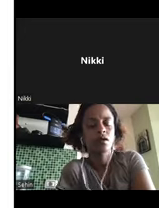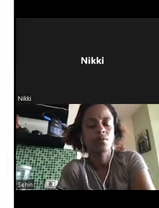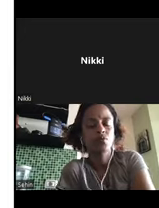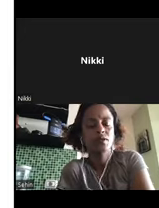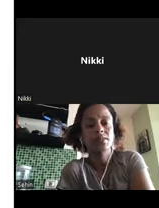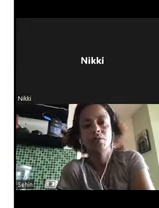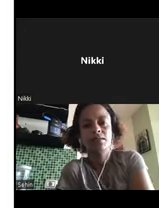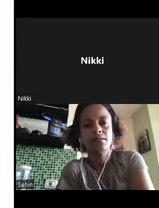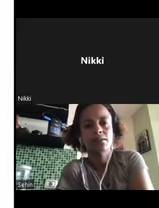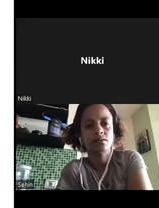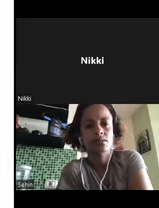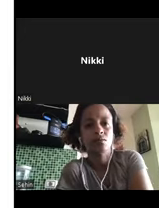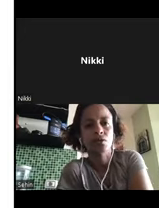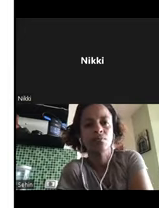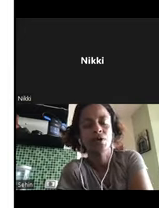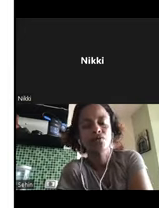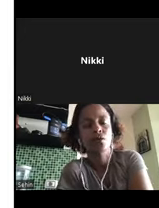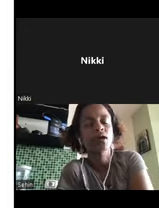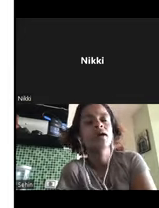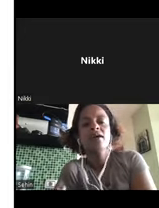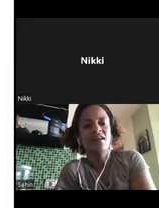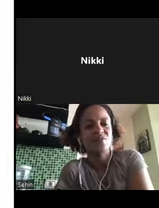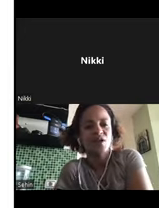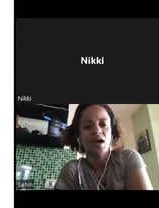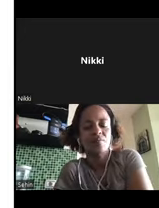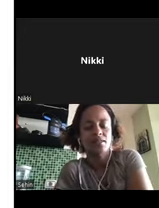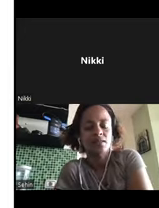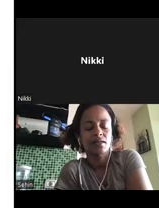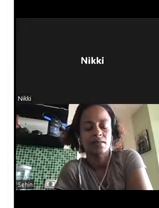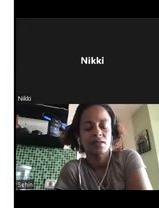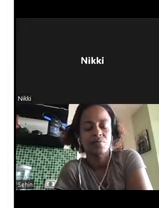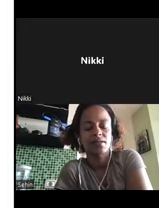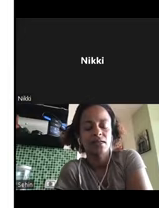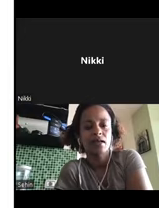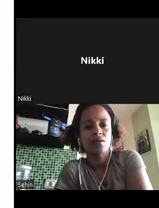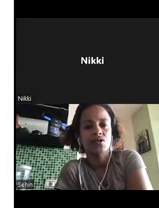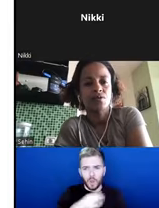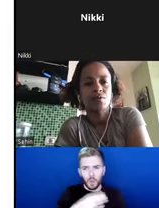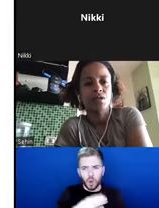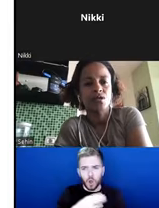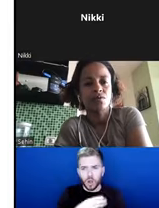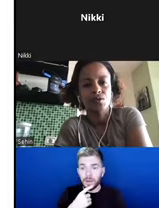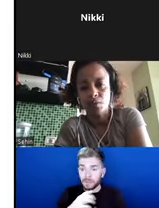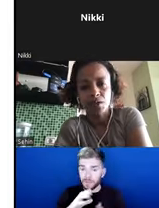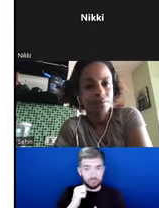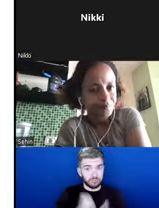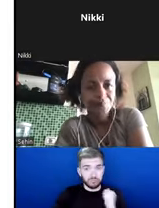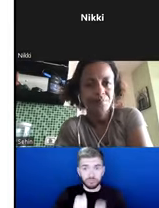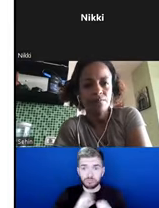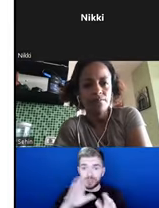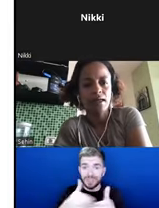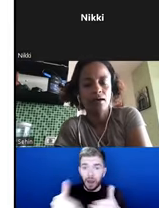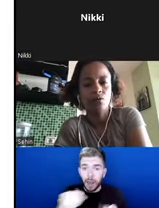with disabilities is an important part of our work. And I'm very happy to see that there's sign language interpretation on this webinar.